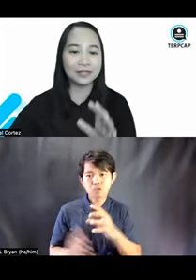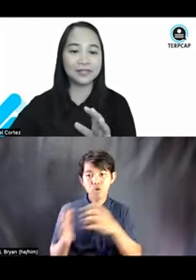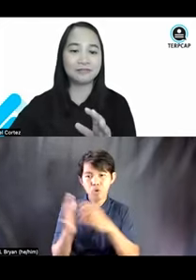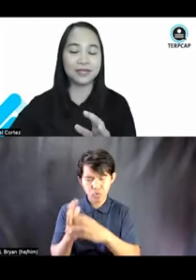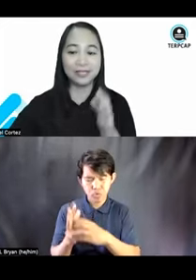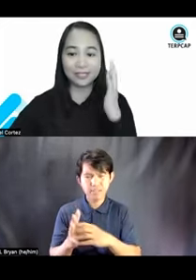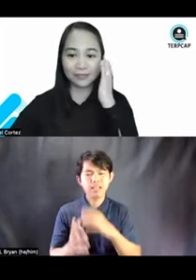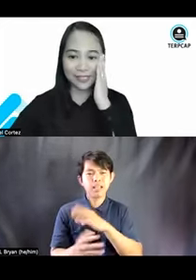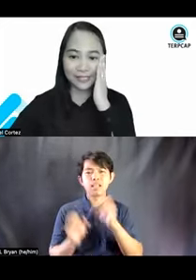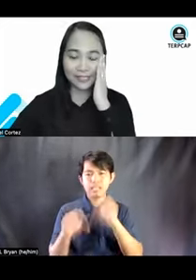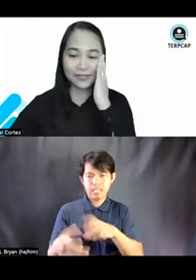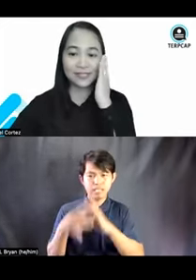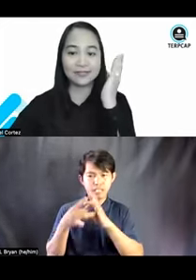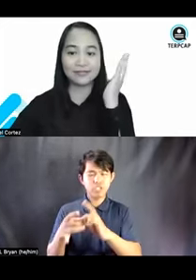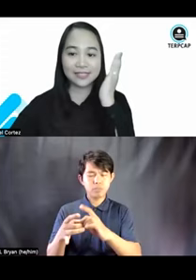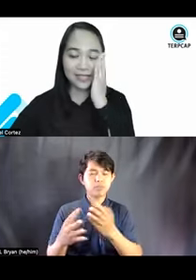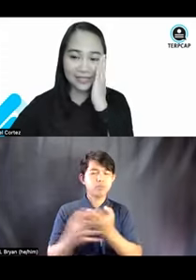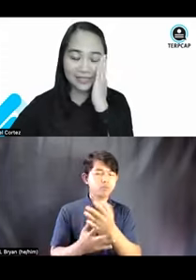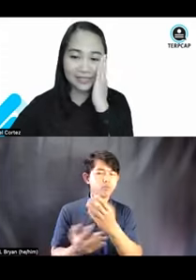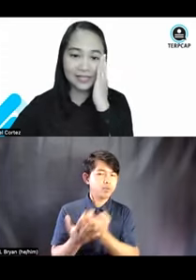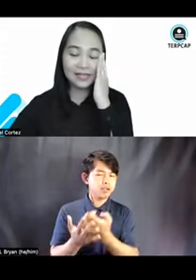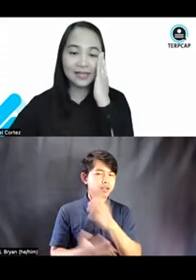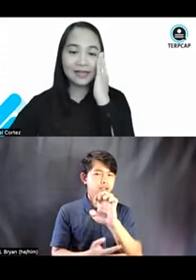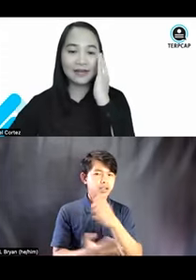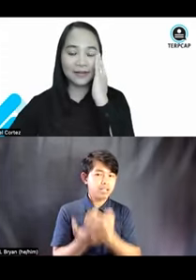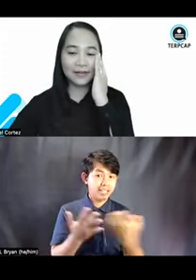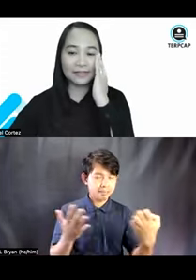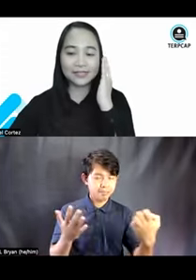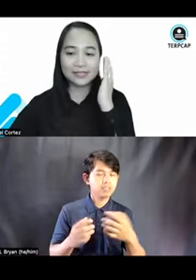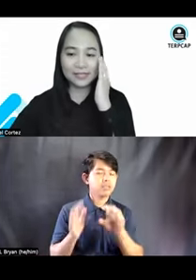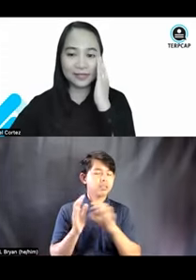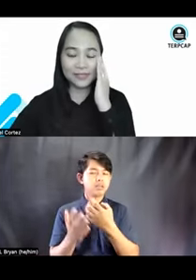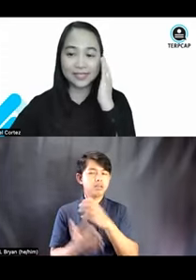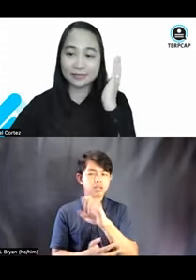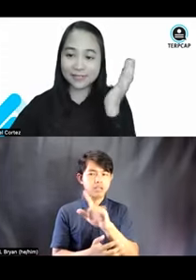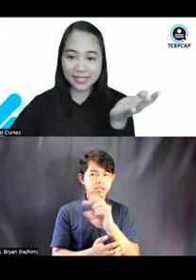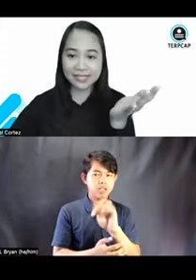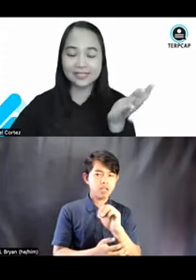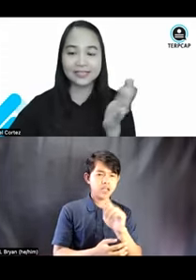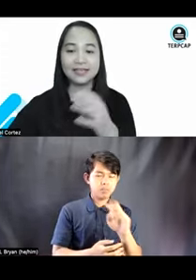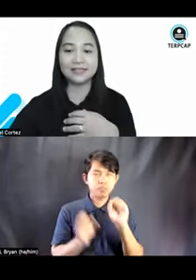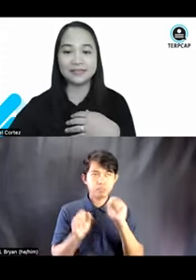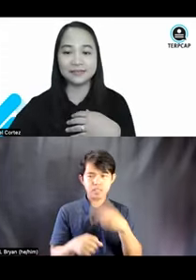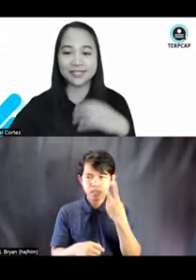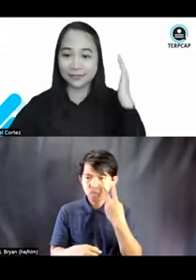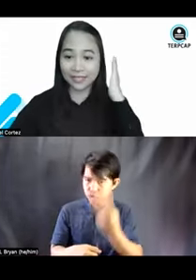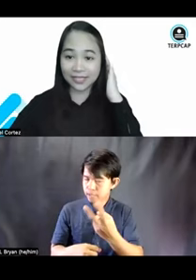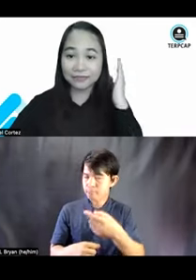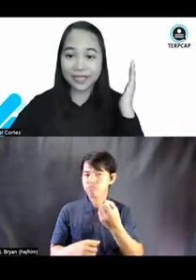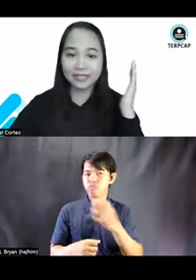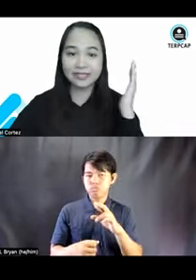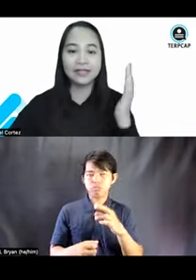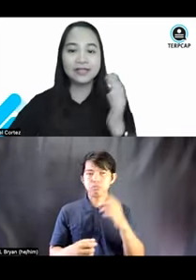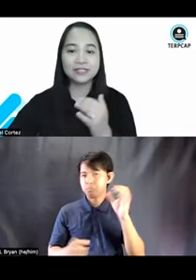elements by means of the senses, a sense of sight. It could be sense of sight and sense of